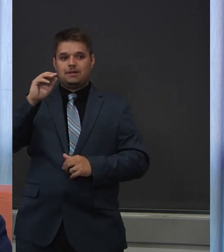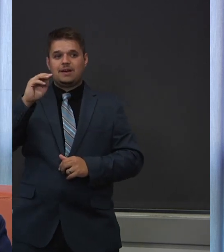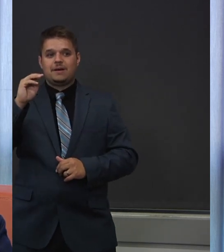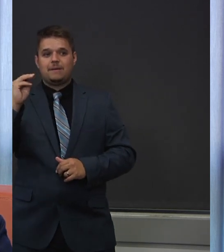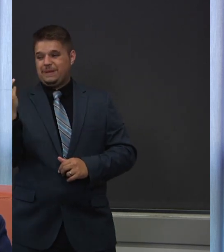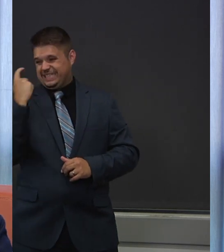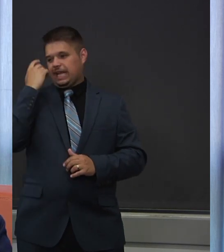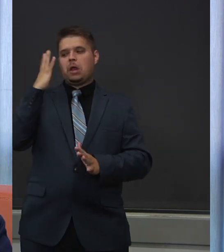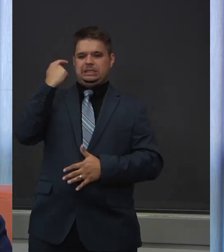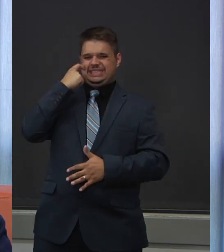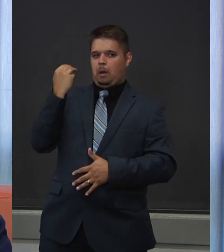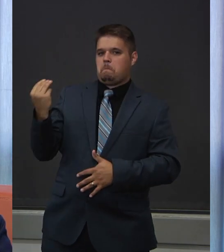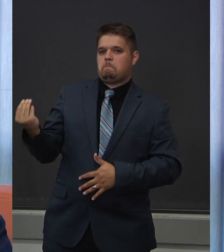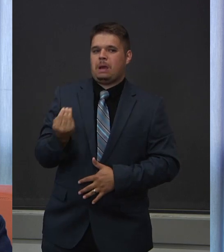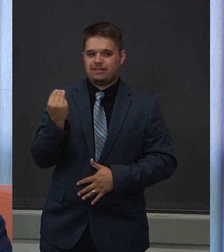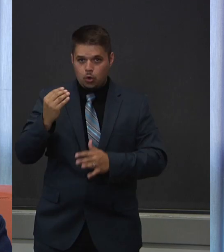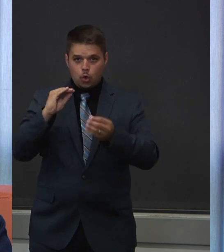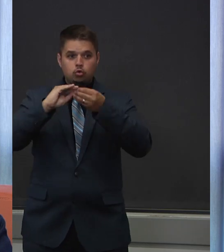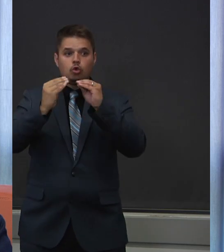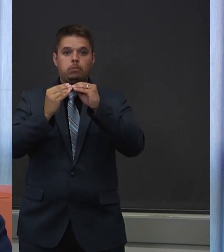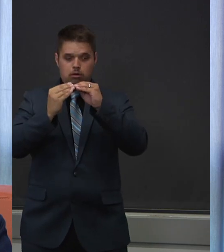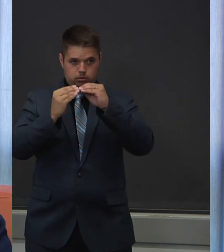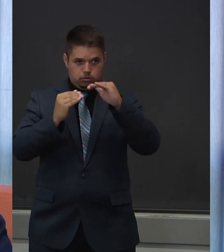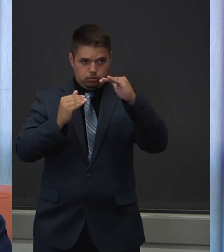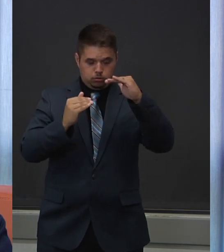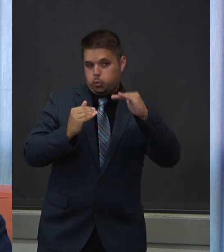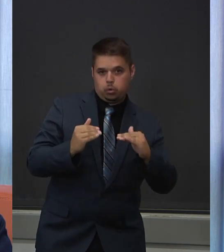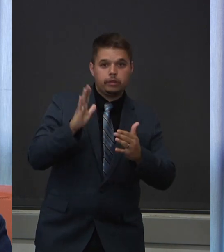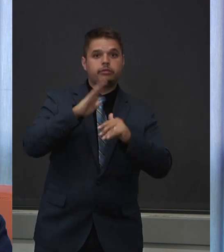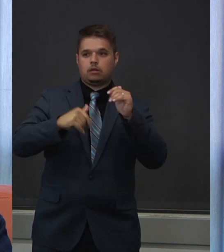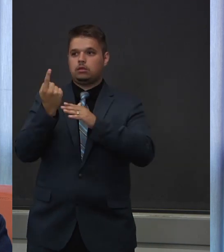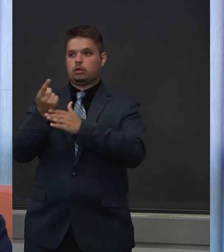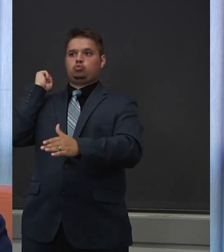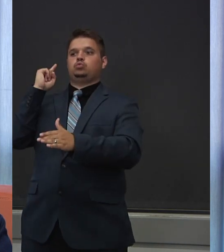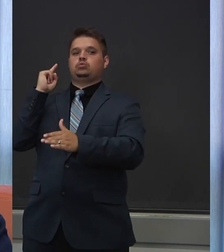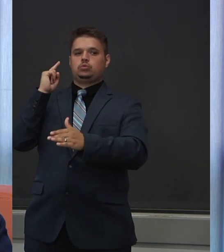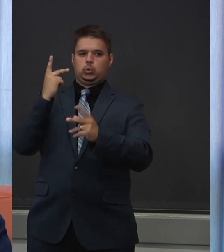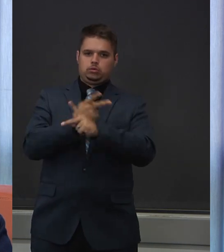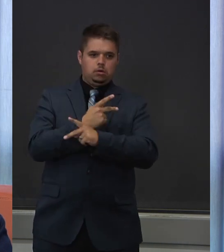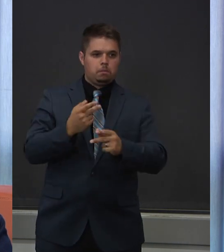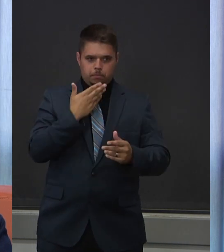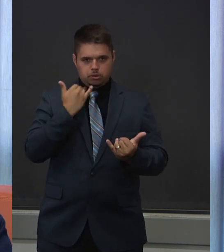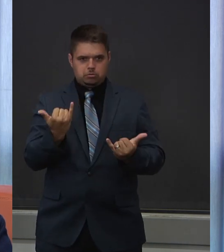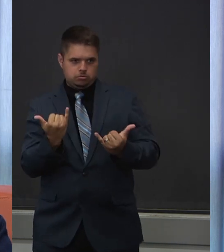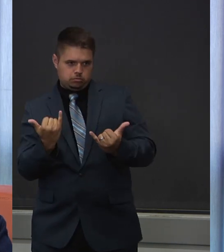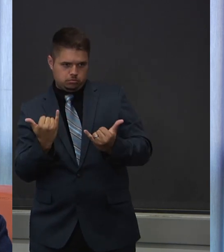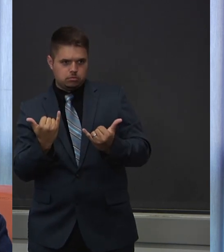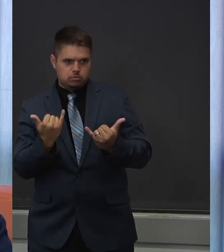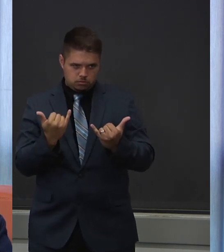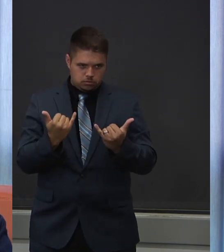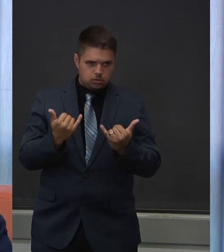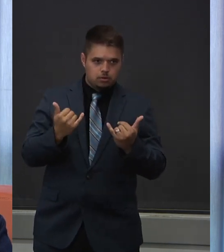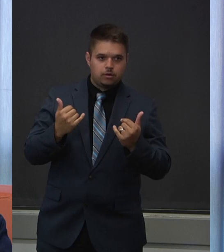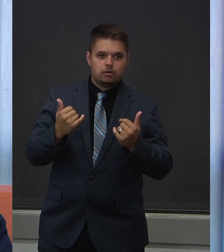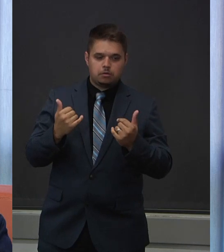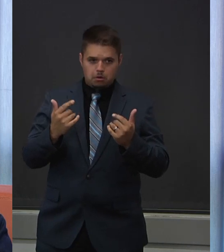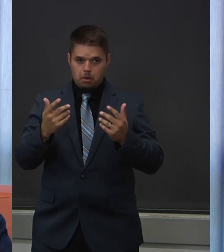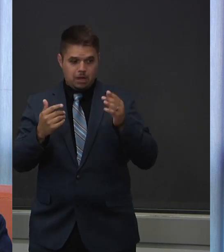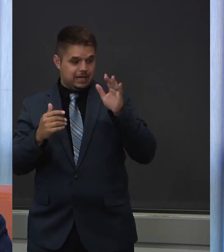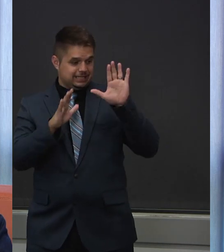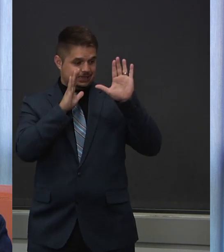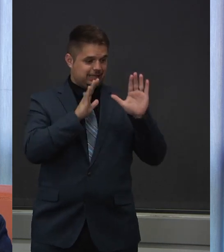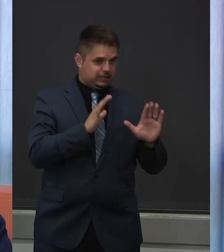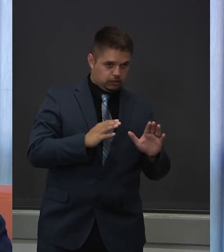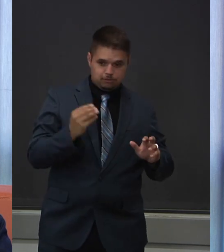And if yes, is there any reason for that, i.e. less test results delivered on Sundays, etc.? Yes.